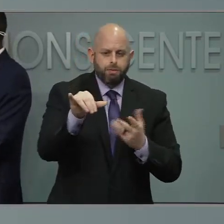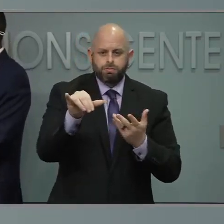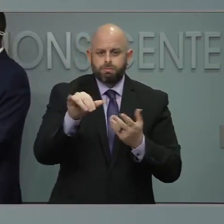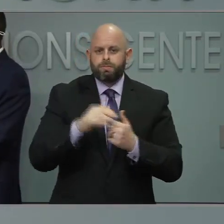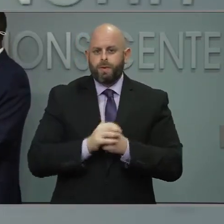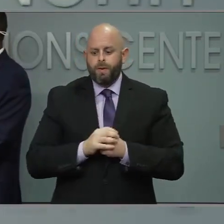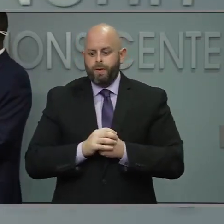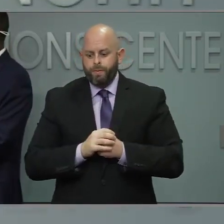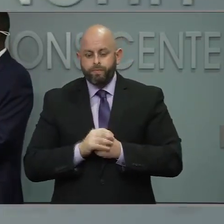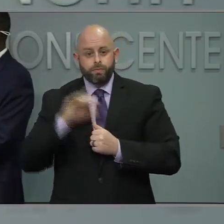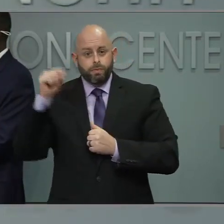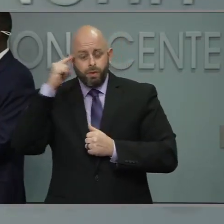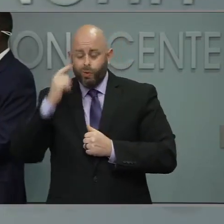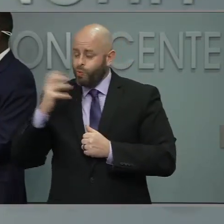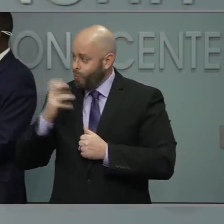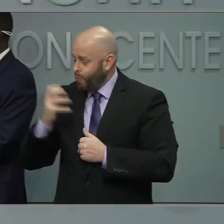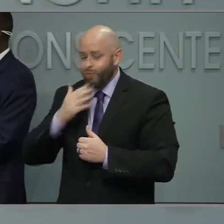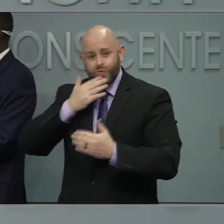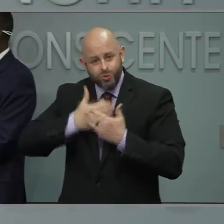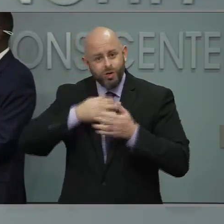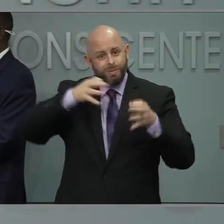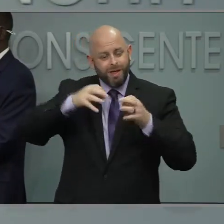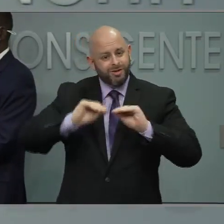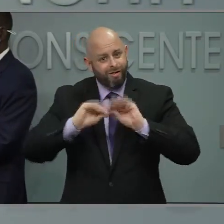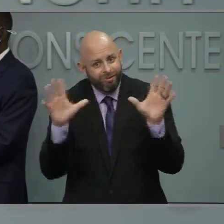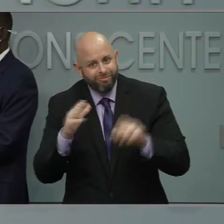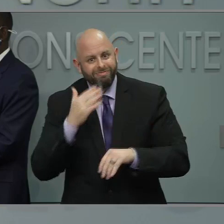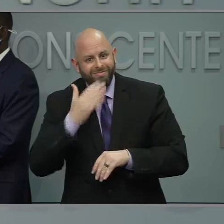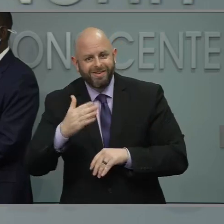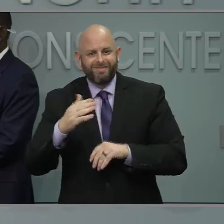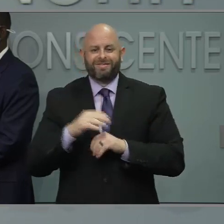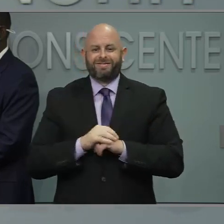Good explanation, Dr. Cohen. Next question, please.